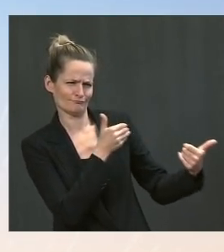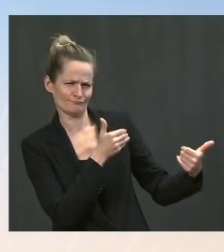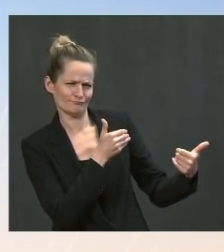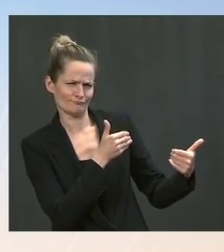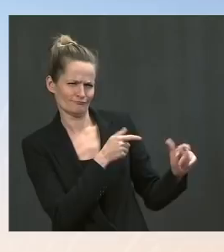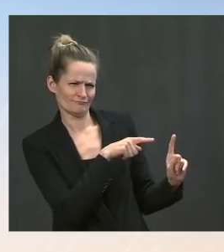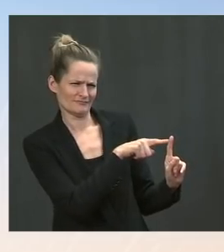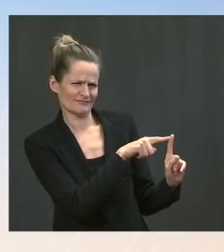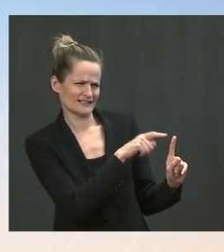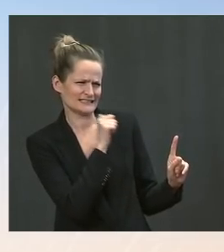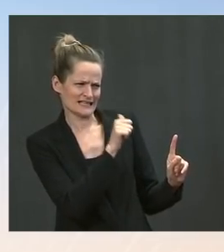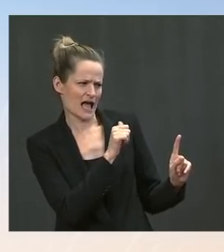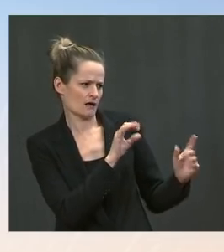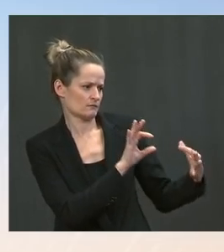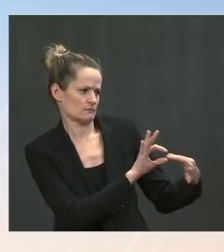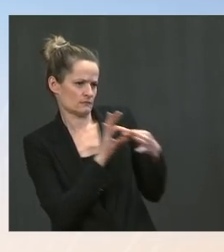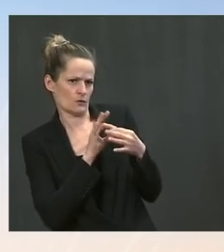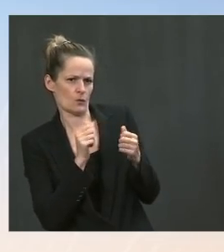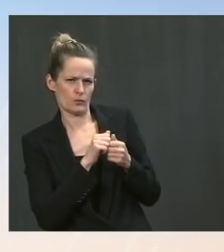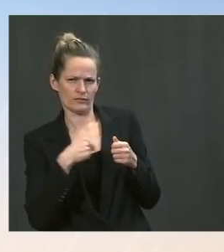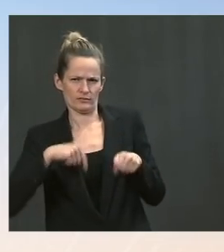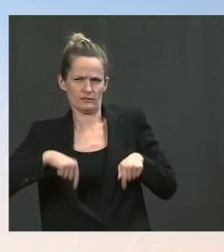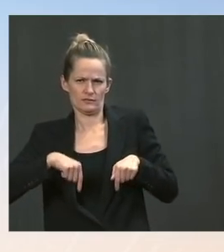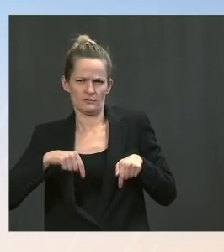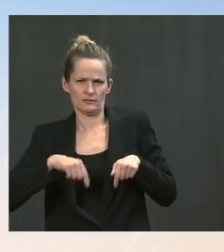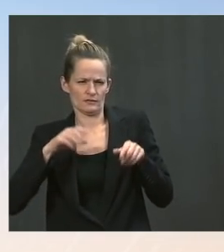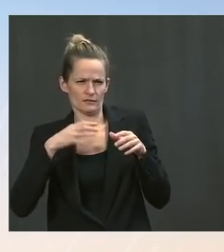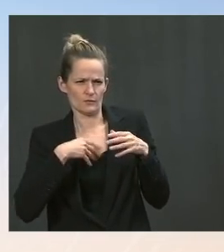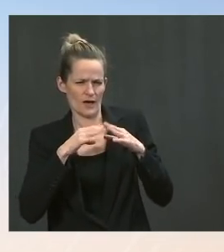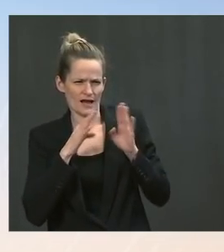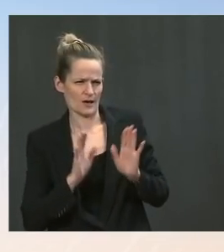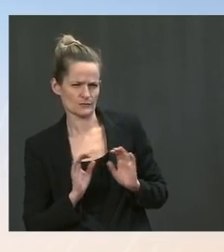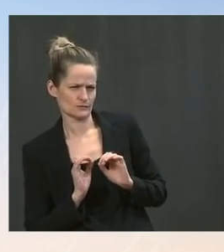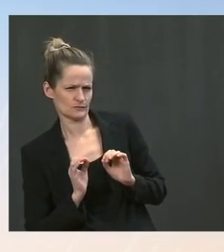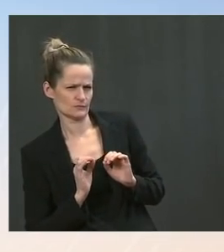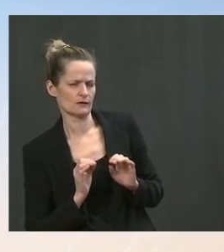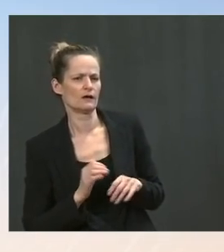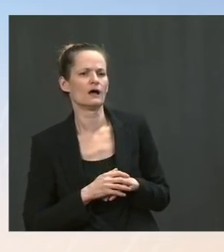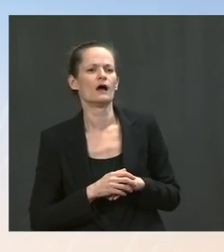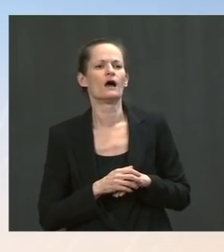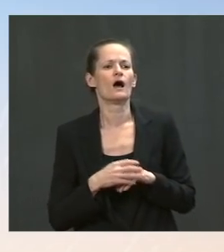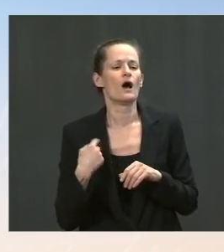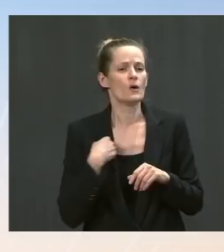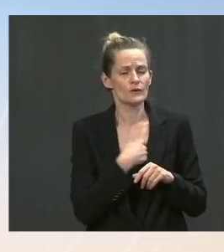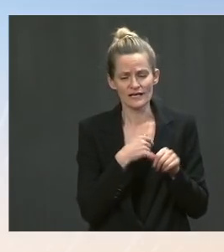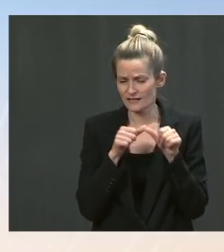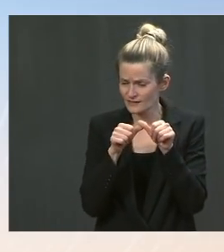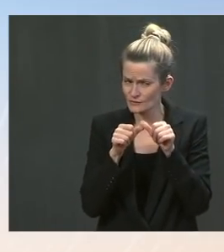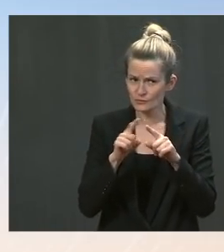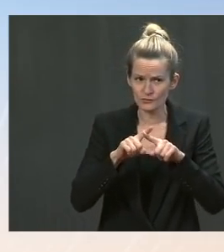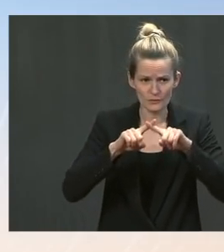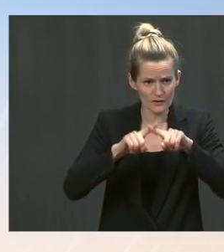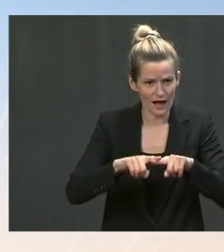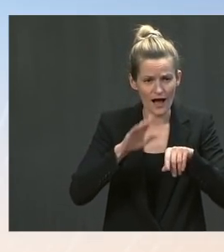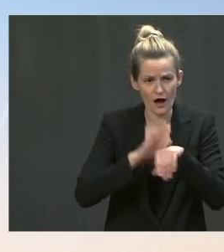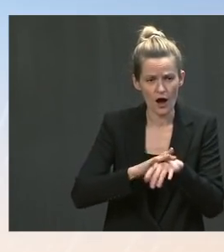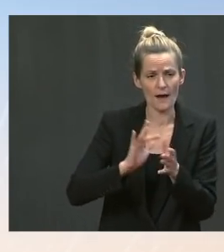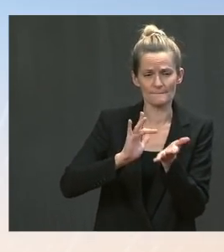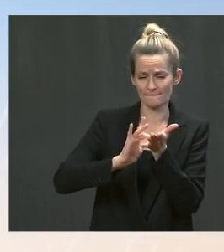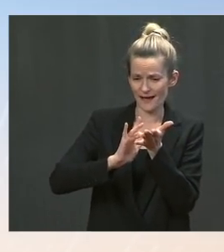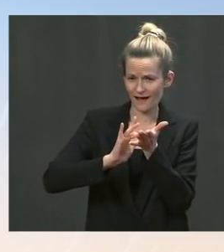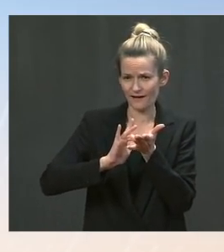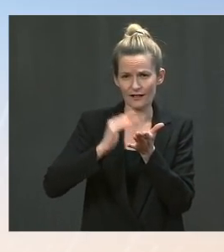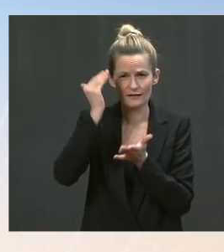I will say that we are going to continue to rely on the advice of medical experts in the federal government on what kind of